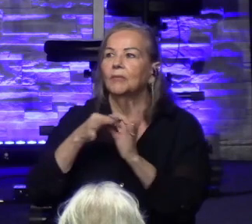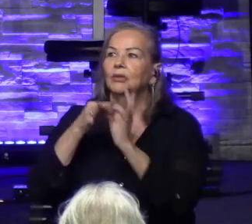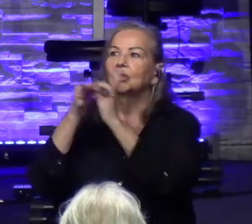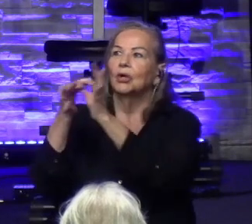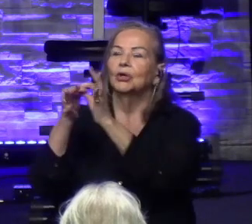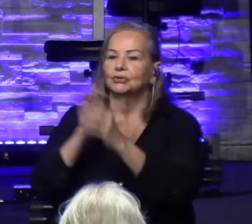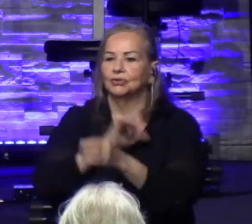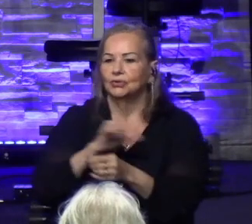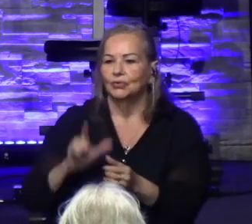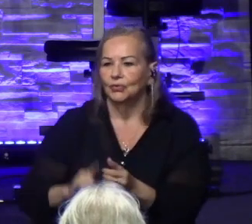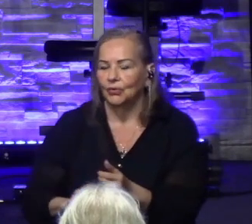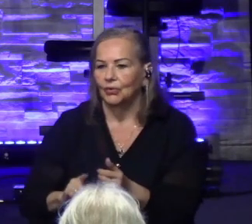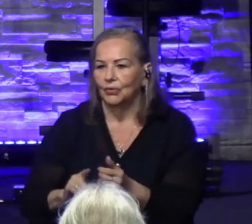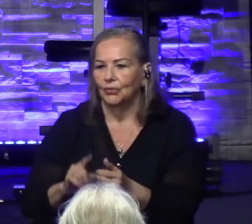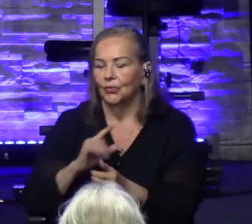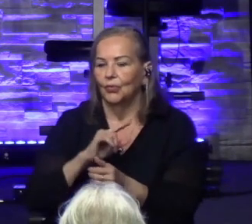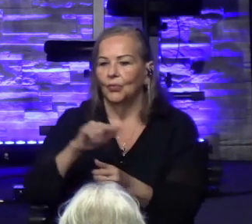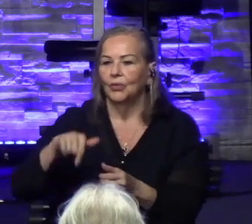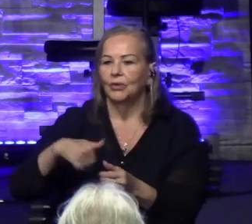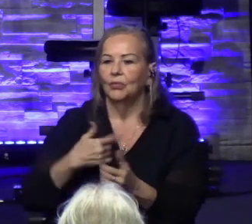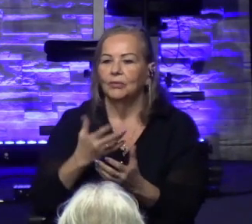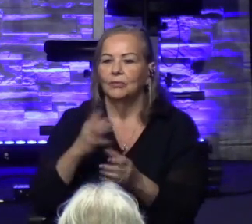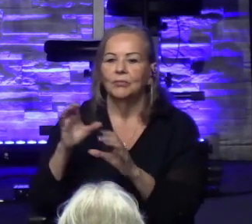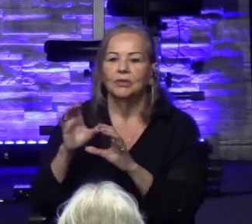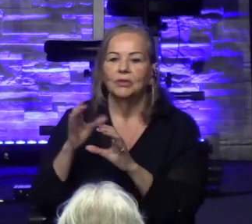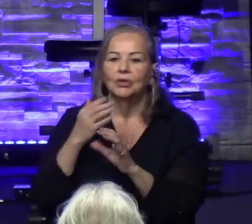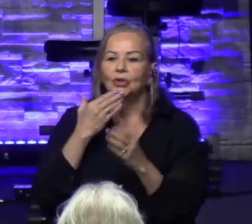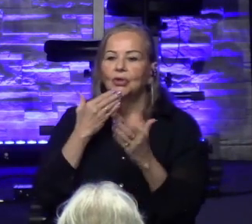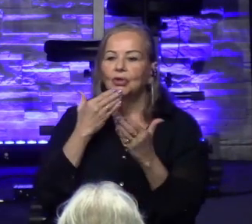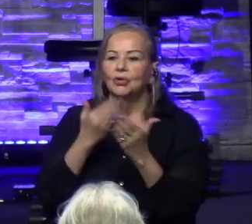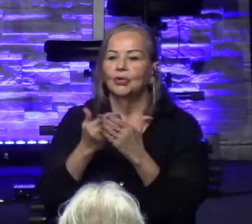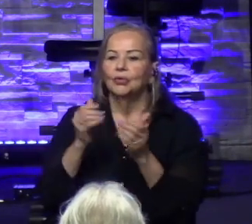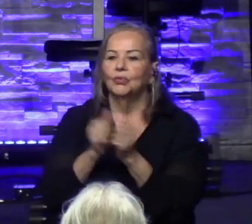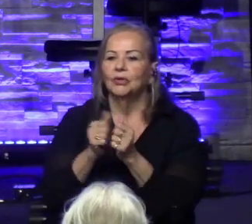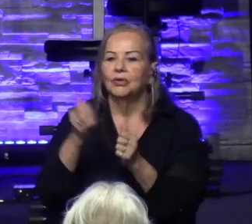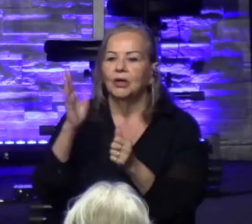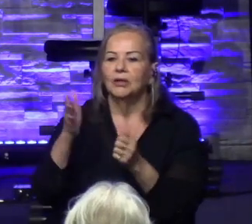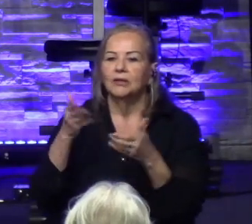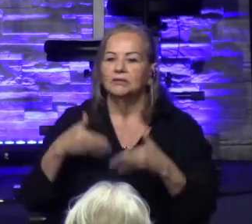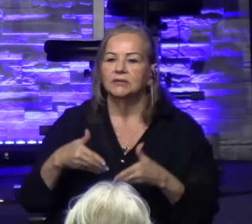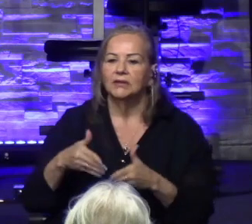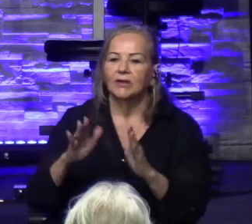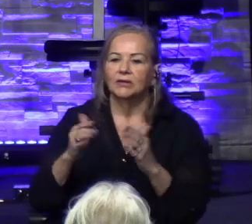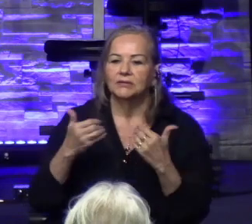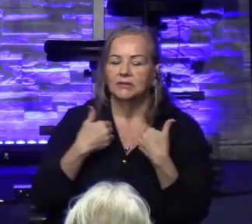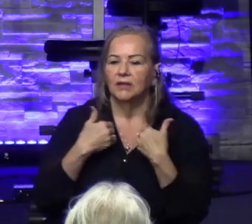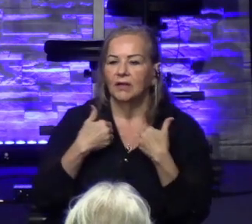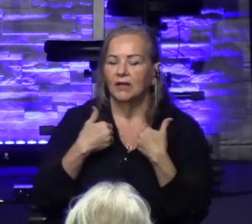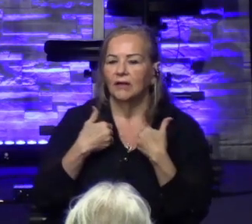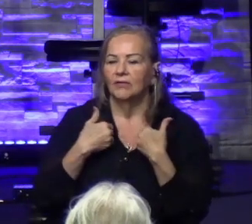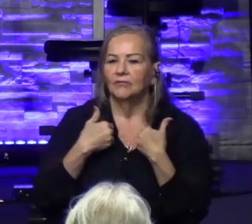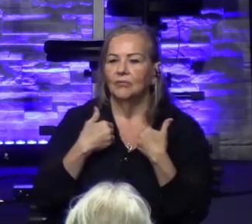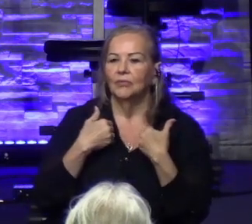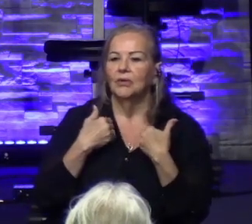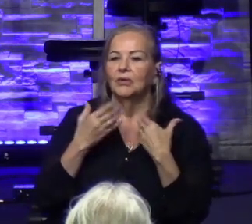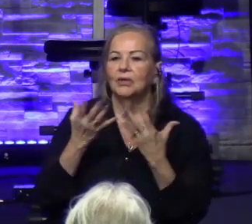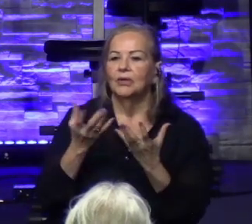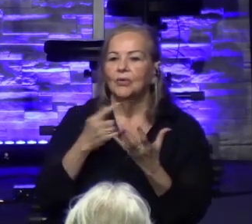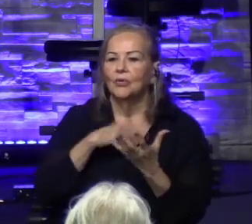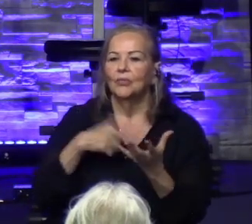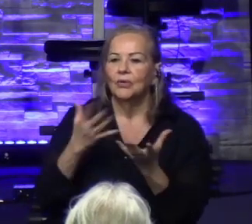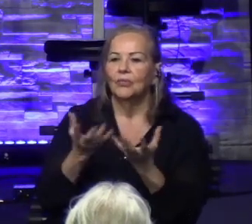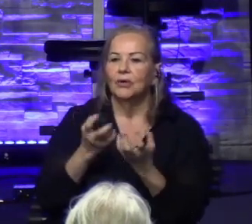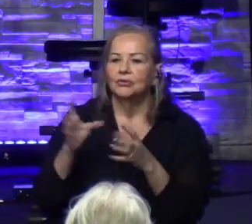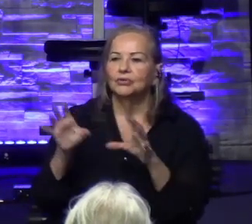he's given us and allow us to do his plan. And so we have to have passion.